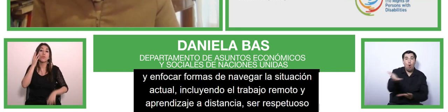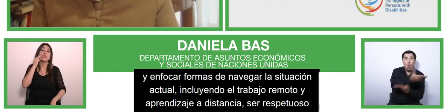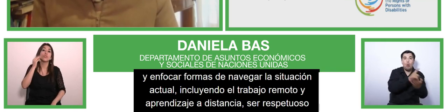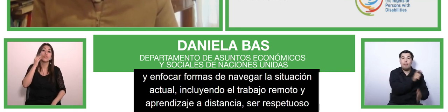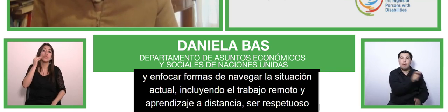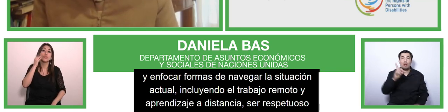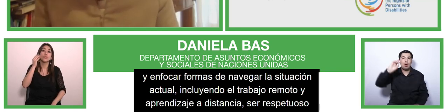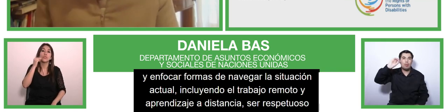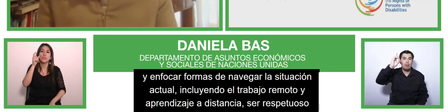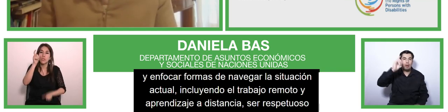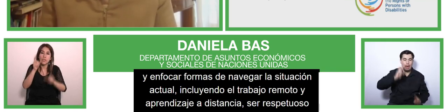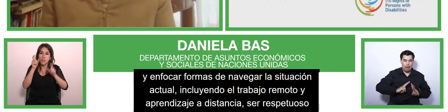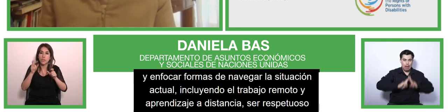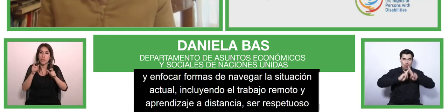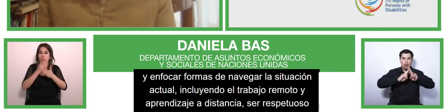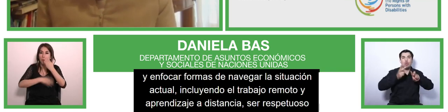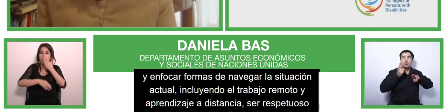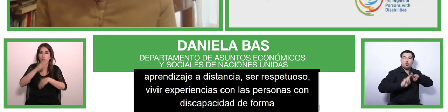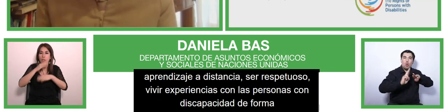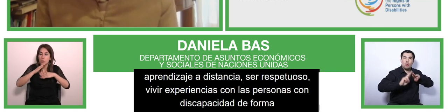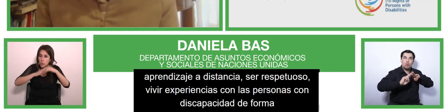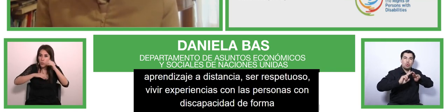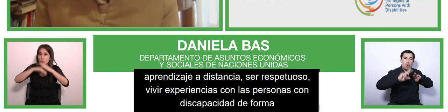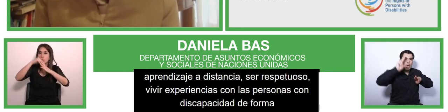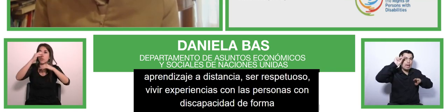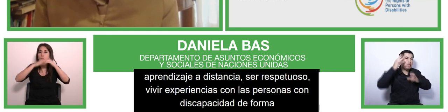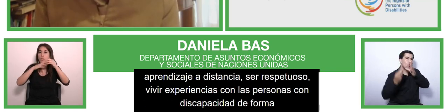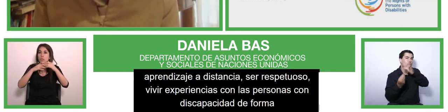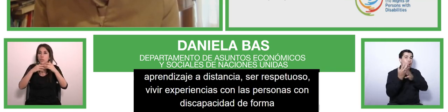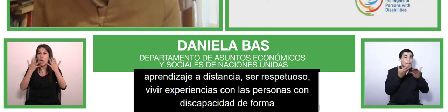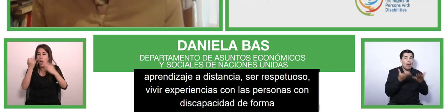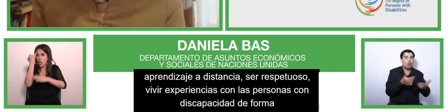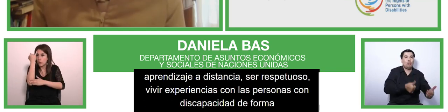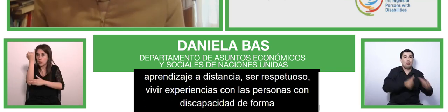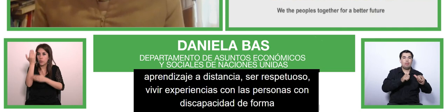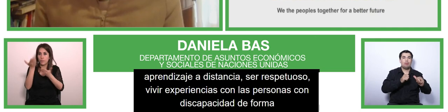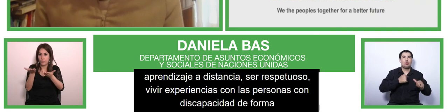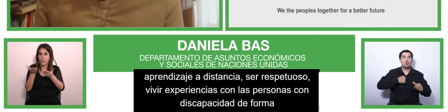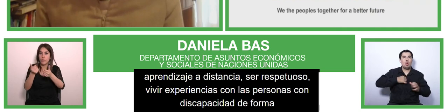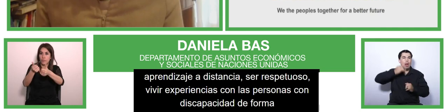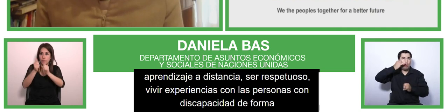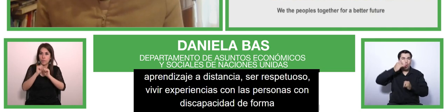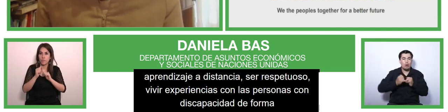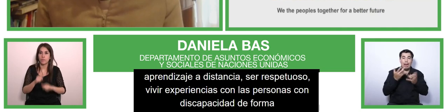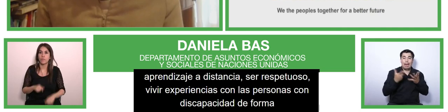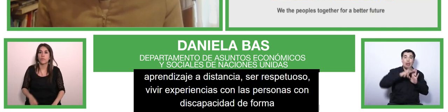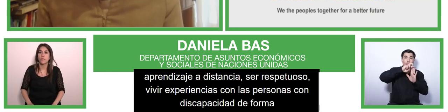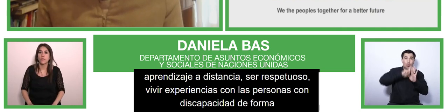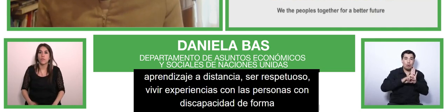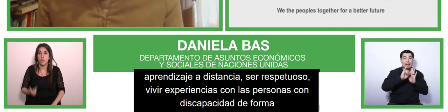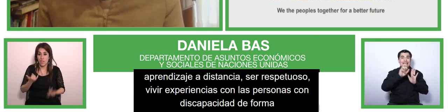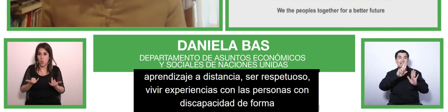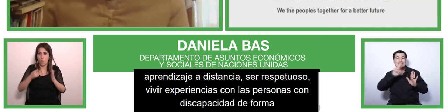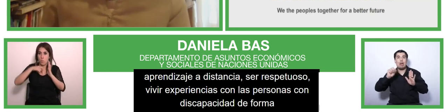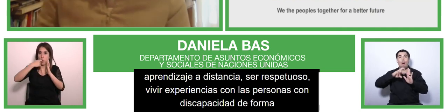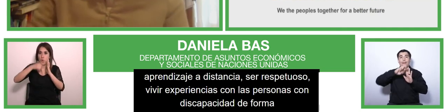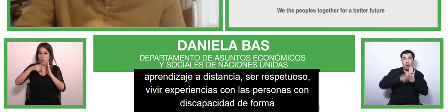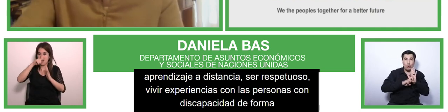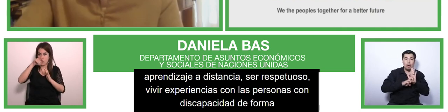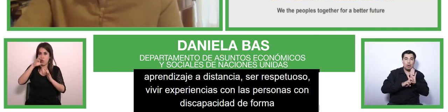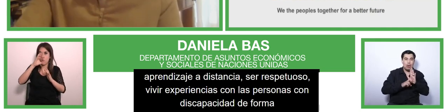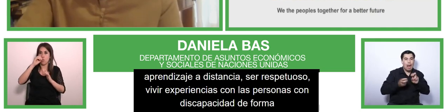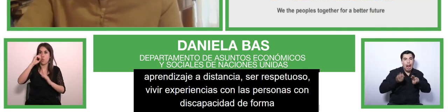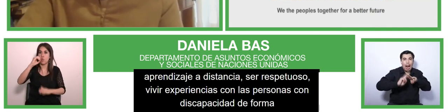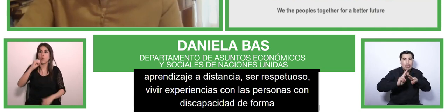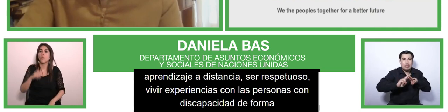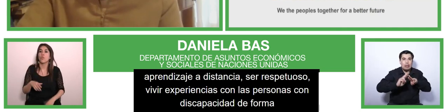solutions to these challenges. So, in conclusion, the Zero Project has made amazing contributions and has raised